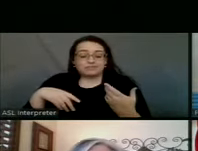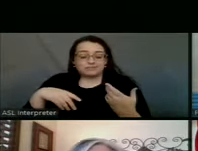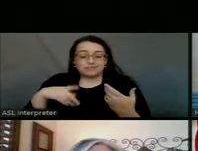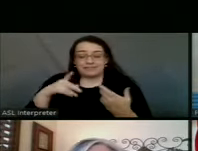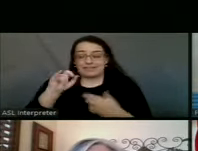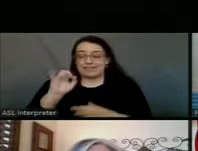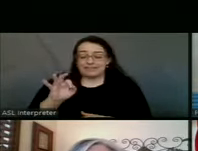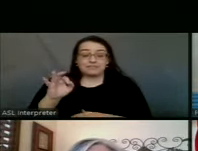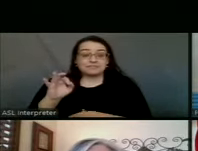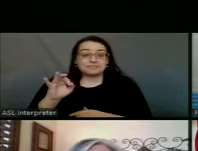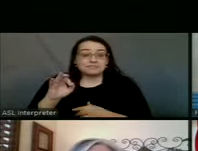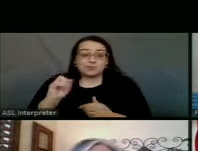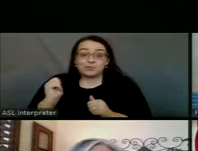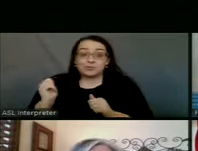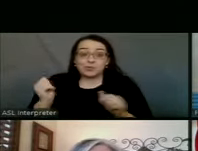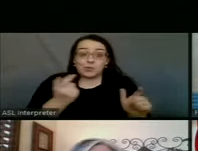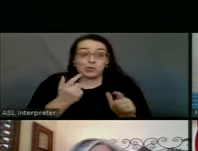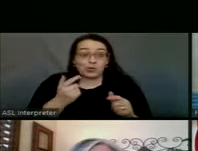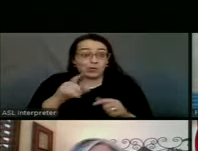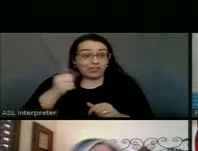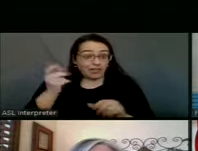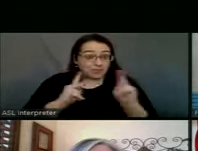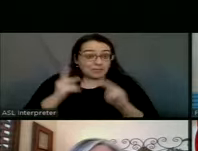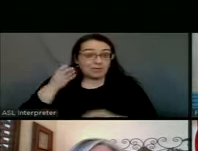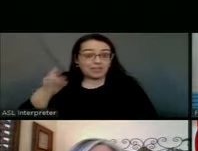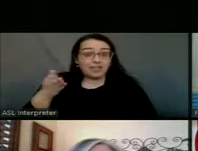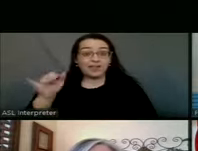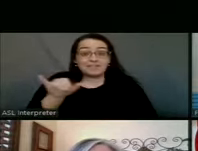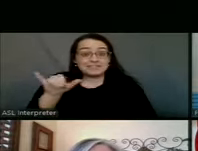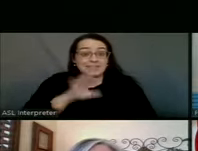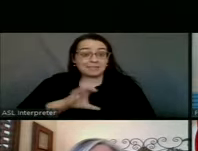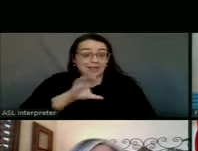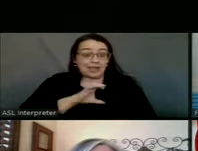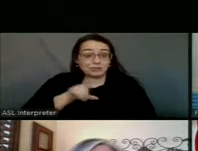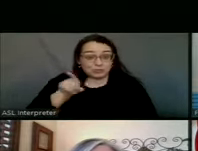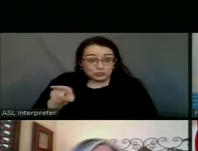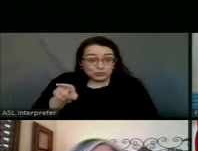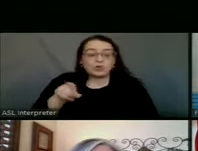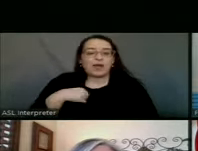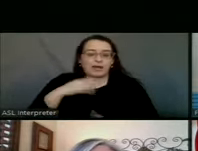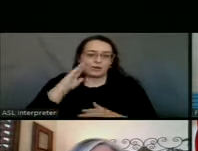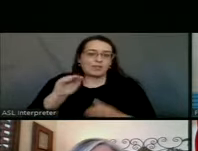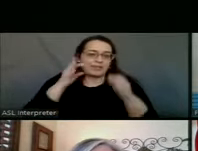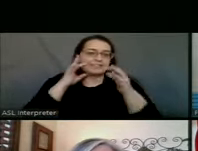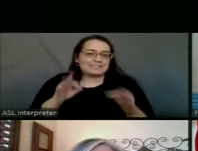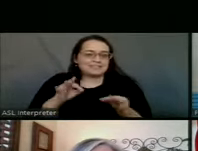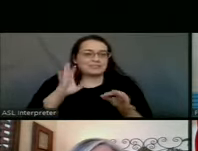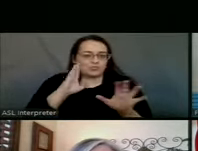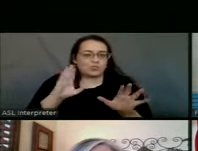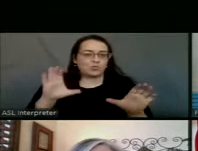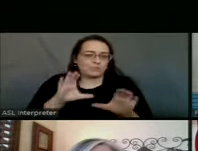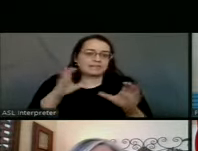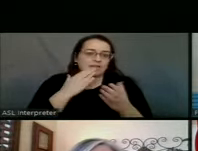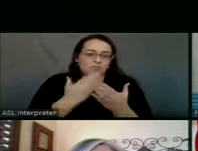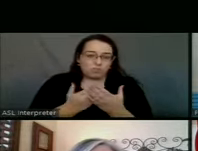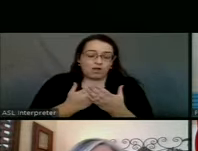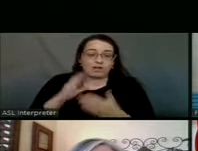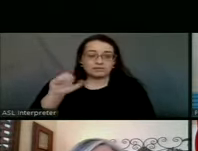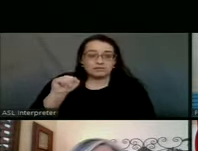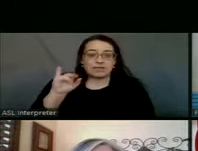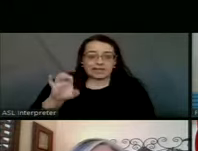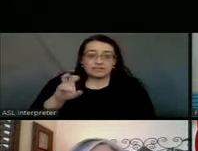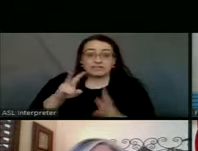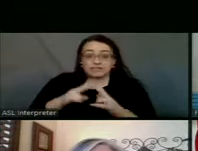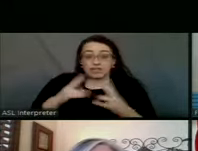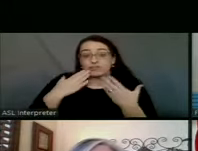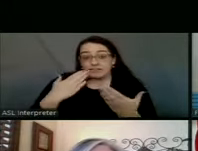kinds of characteristics that you have, then I know that our decisions are going to be really well handled. And so, Casey, just want to tell you, I'm